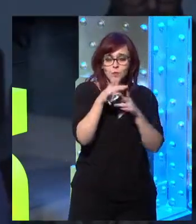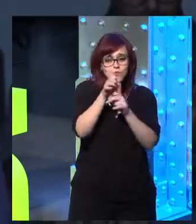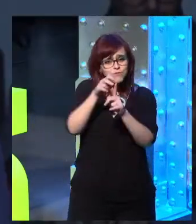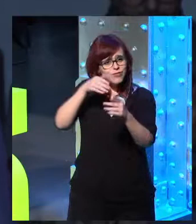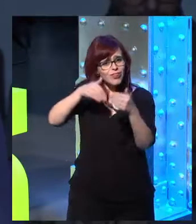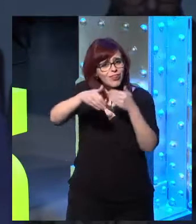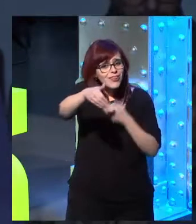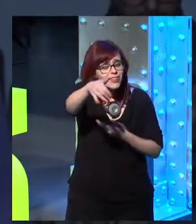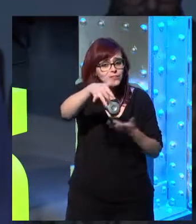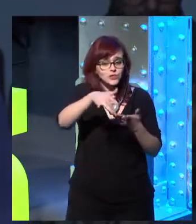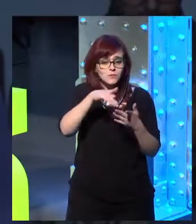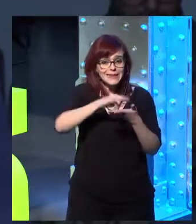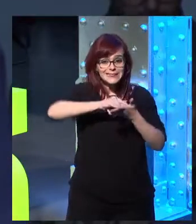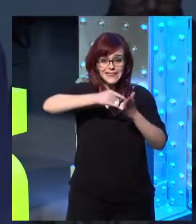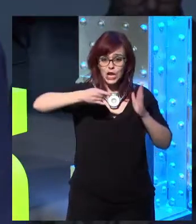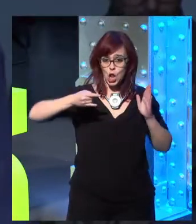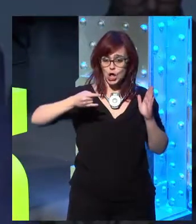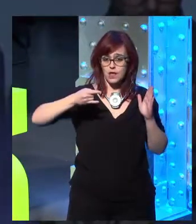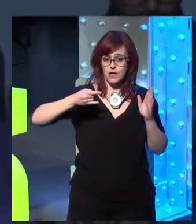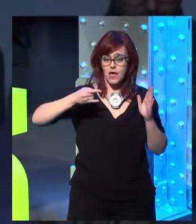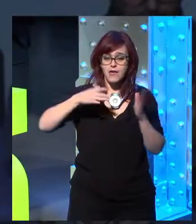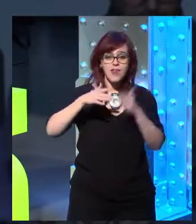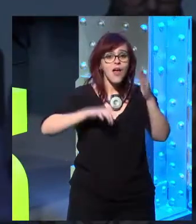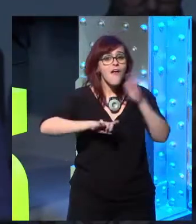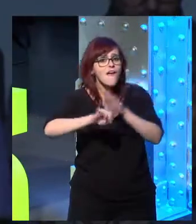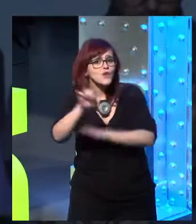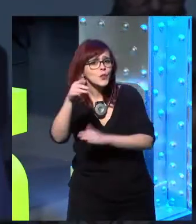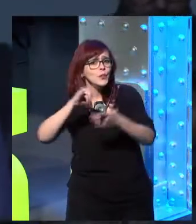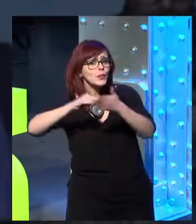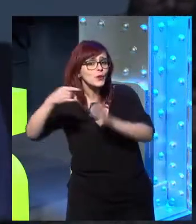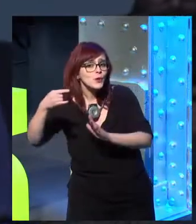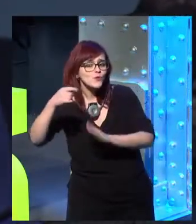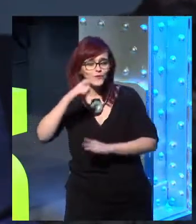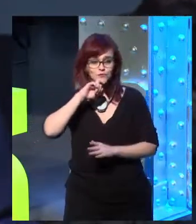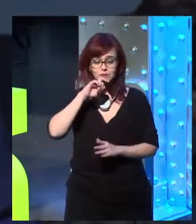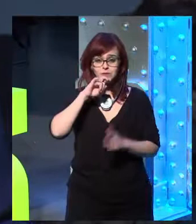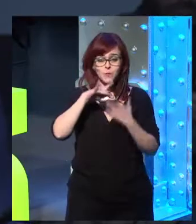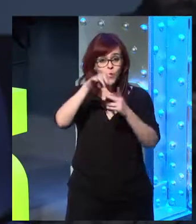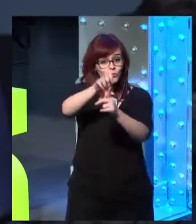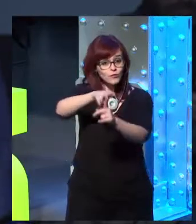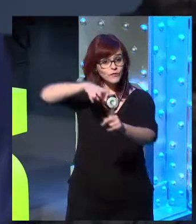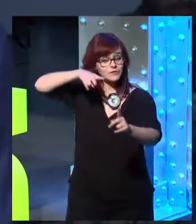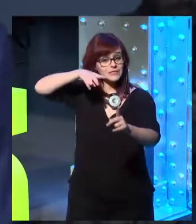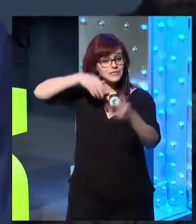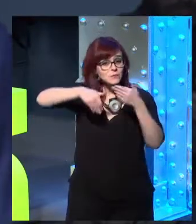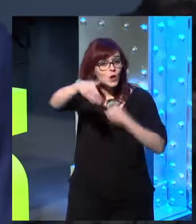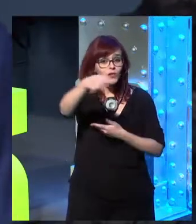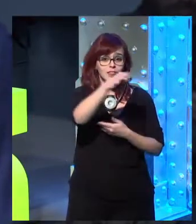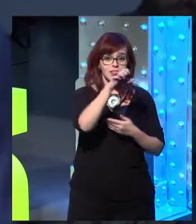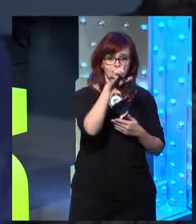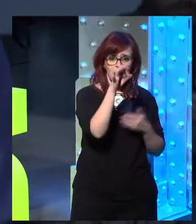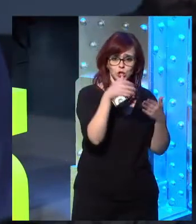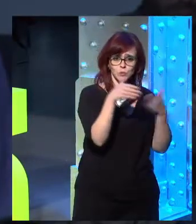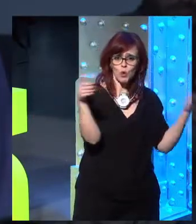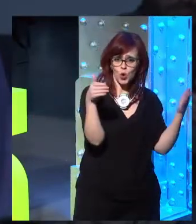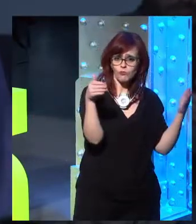of the main discussions and perspectives of technology and technological evolution. This perspective that was